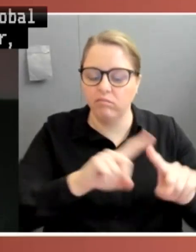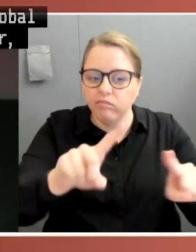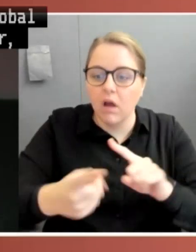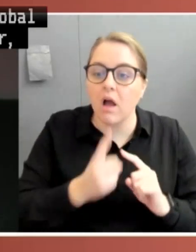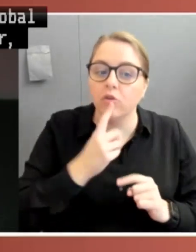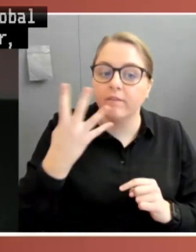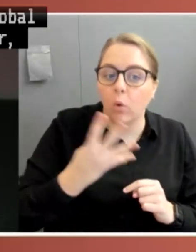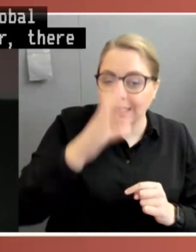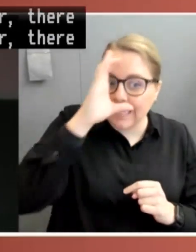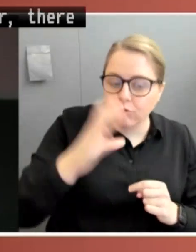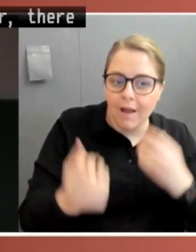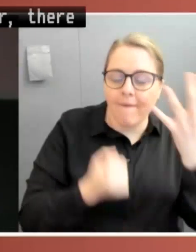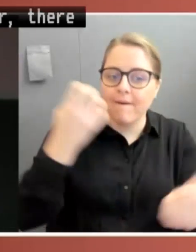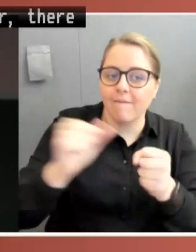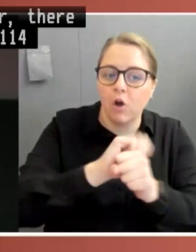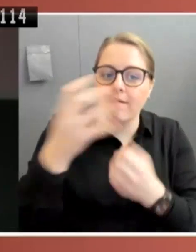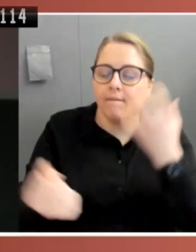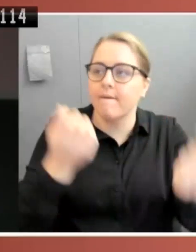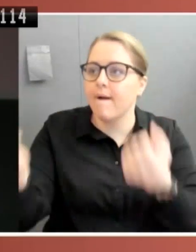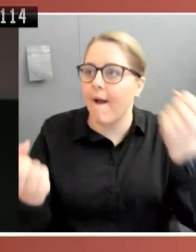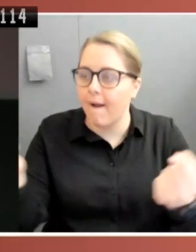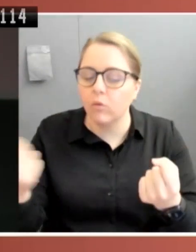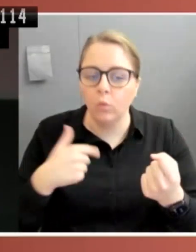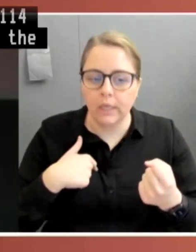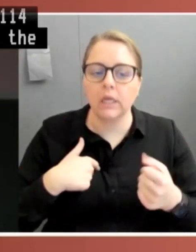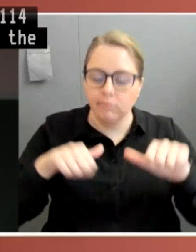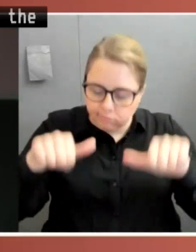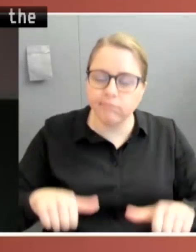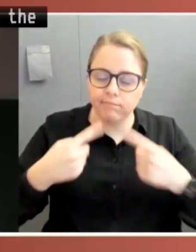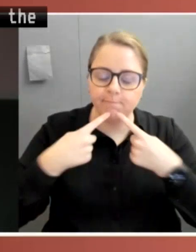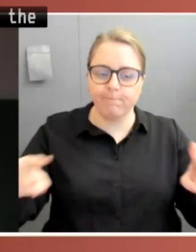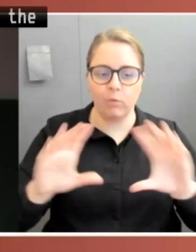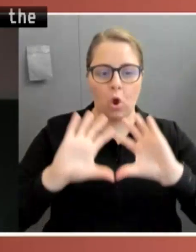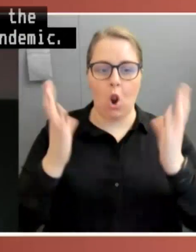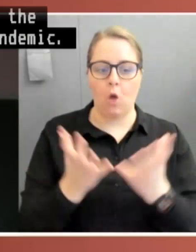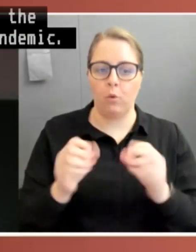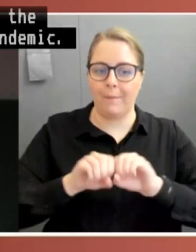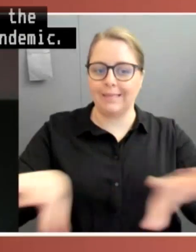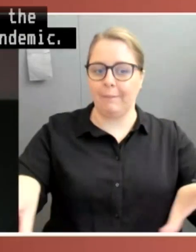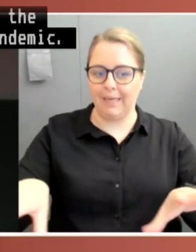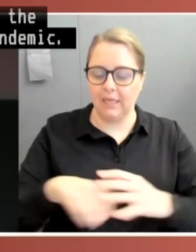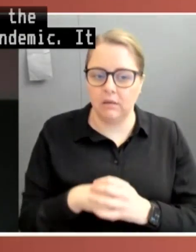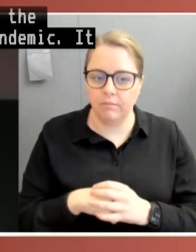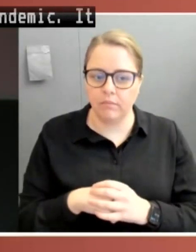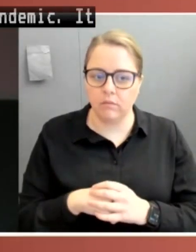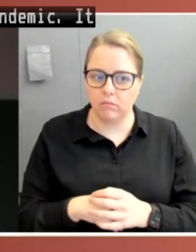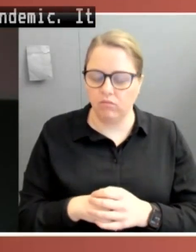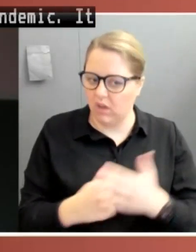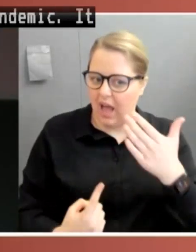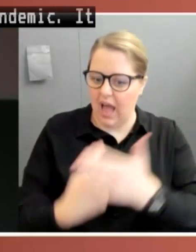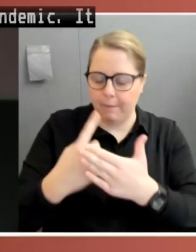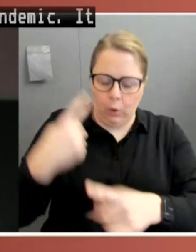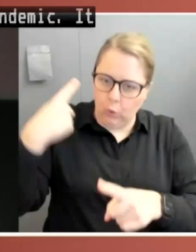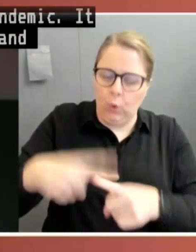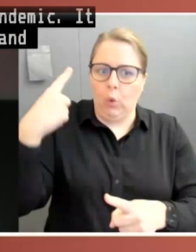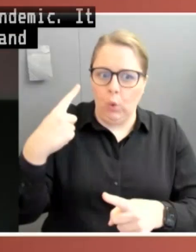And that led to the declaration of a global pandemic. It all happened very quickly and in a very startling way. The